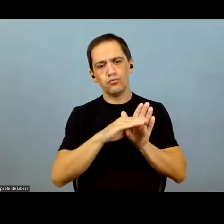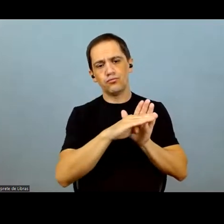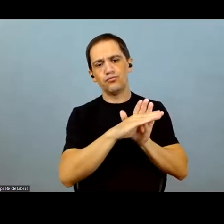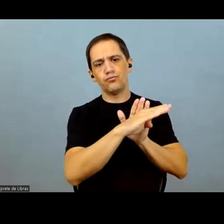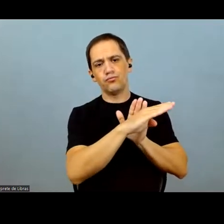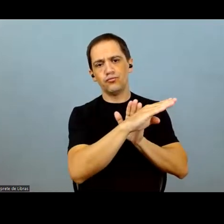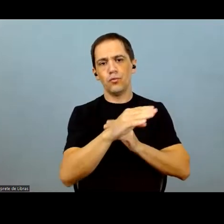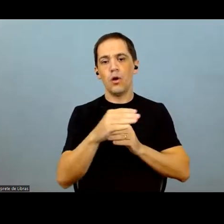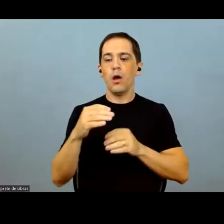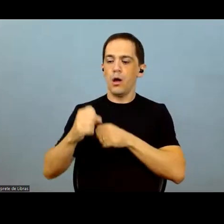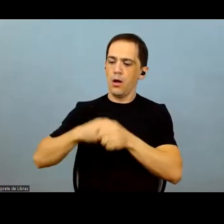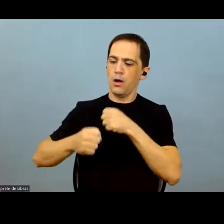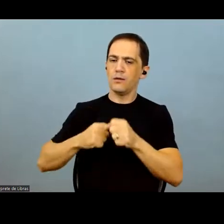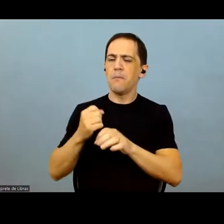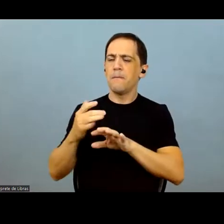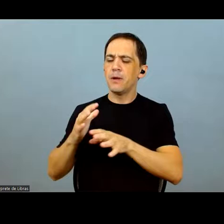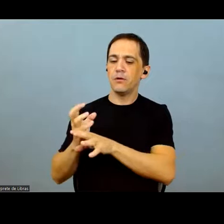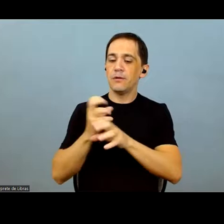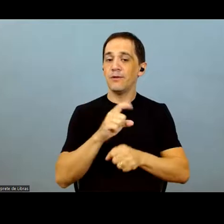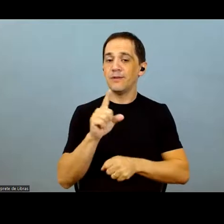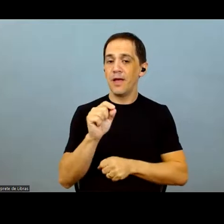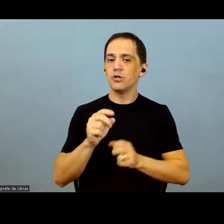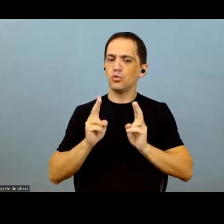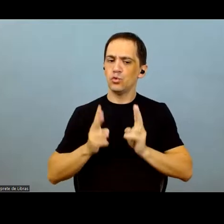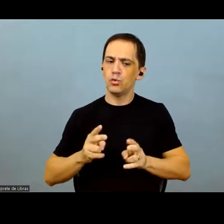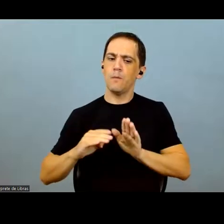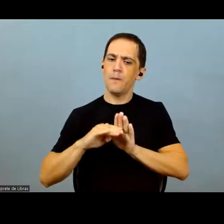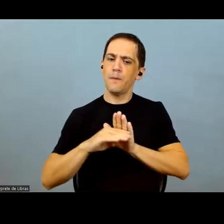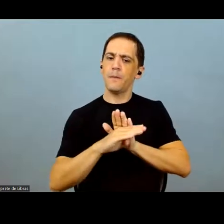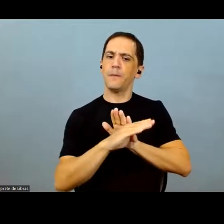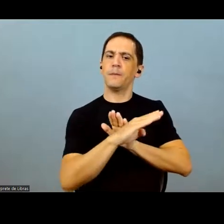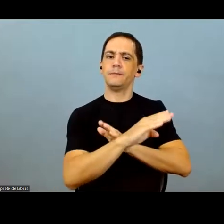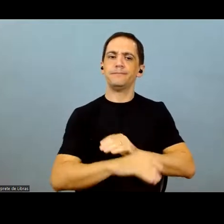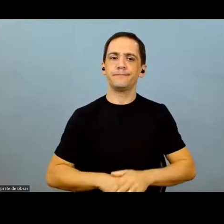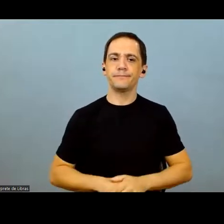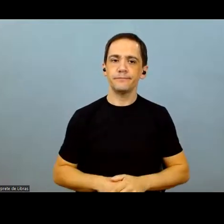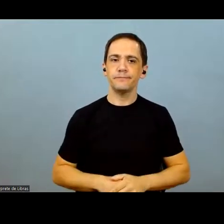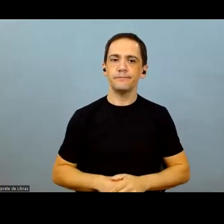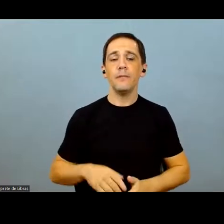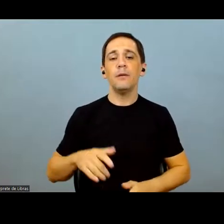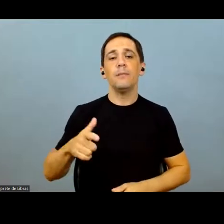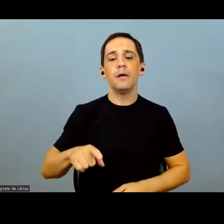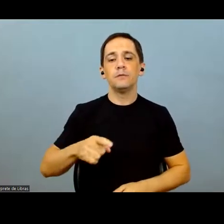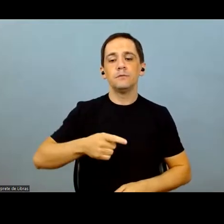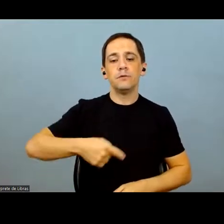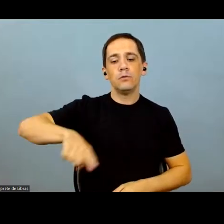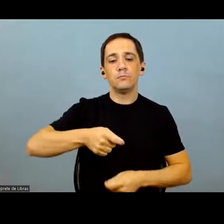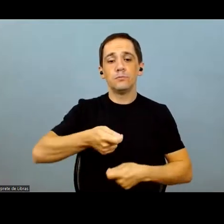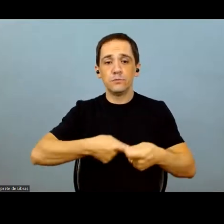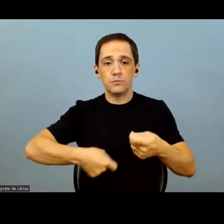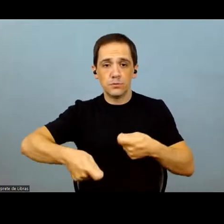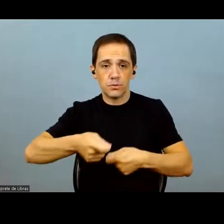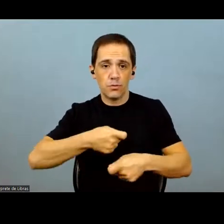the pace of growth we have achieved in recent years. But in addition to growing our business and